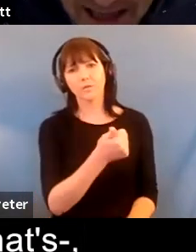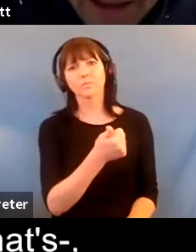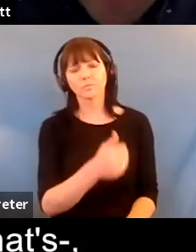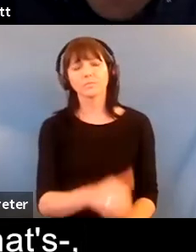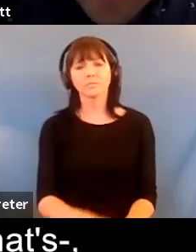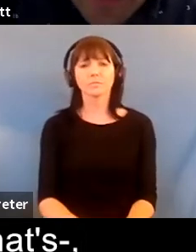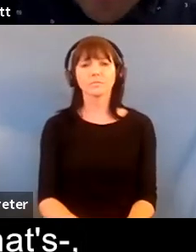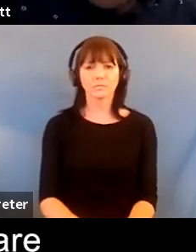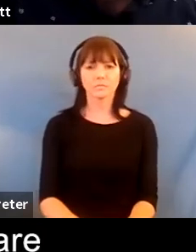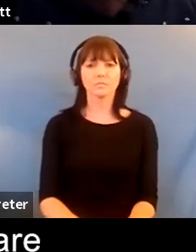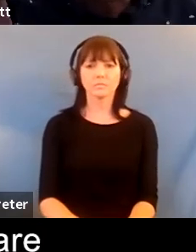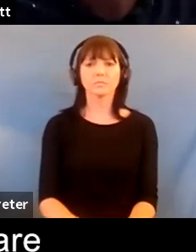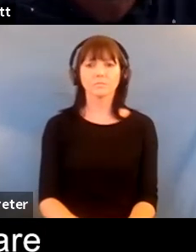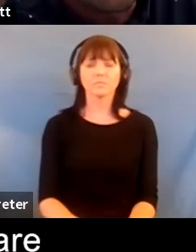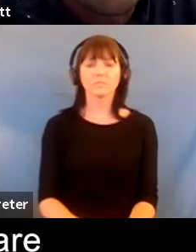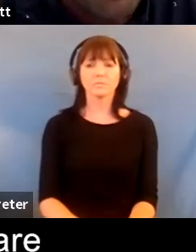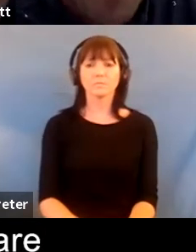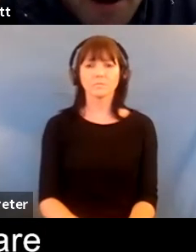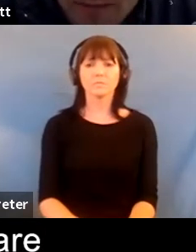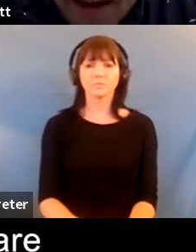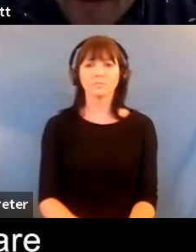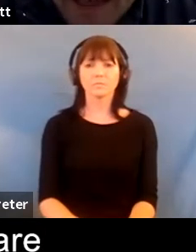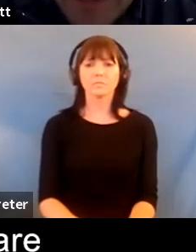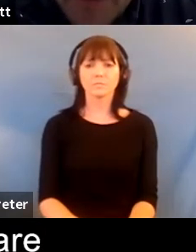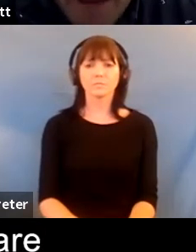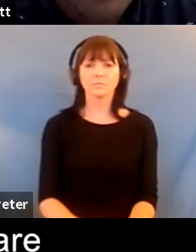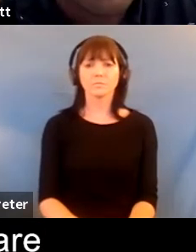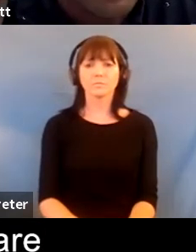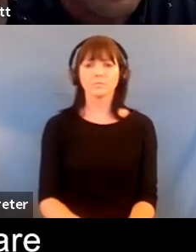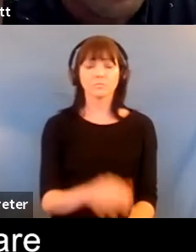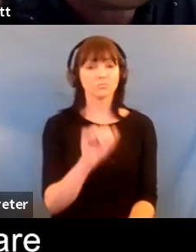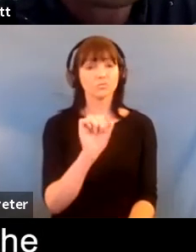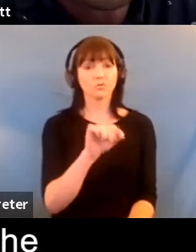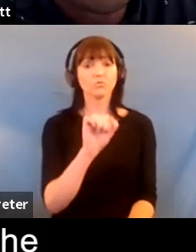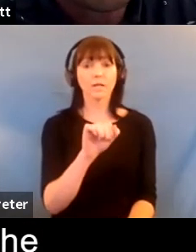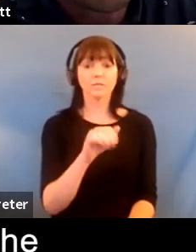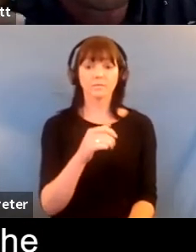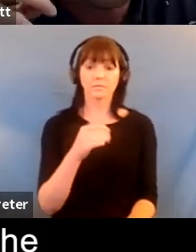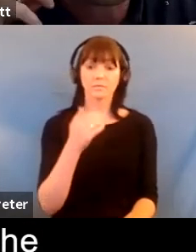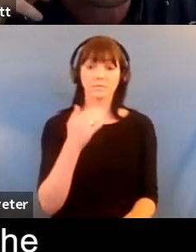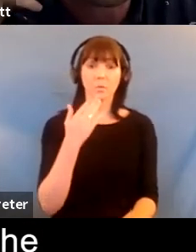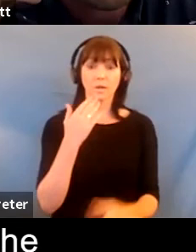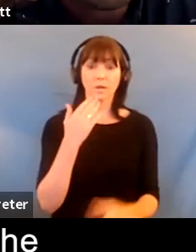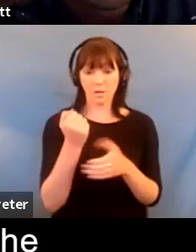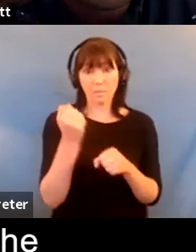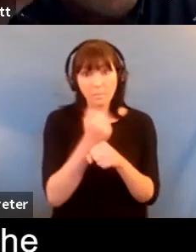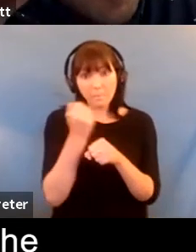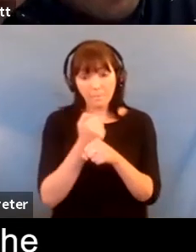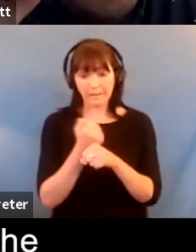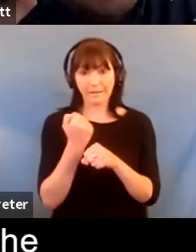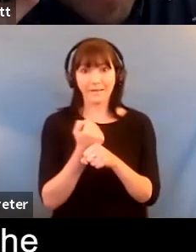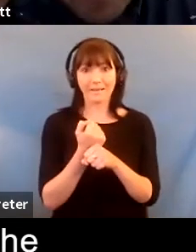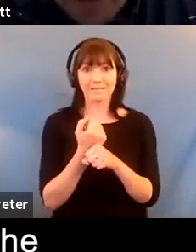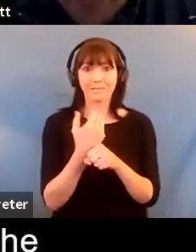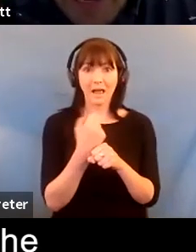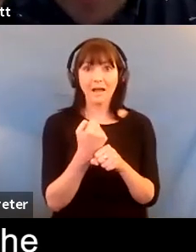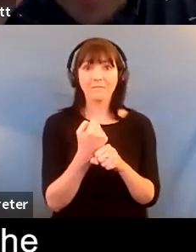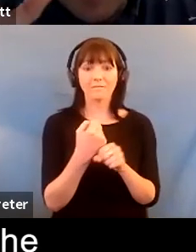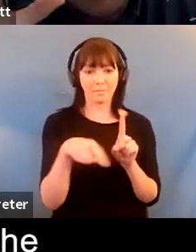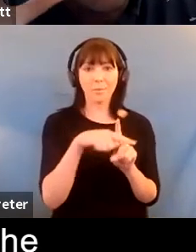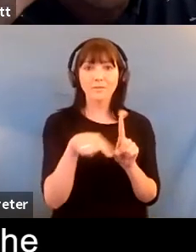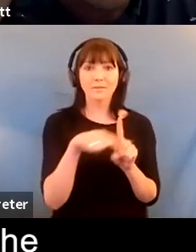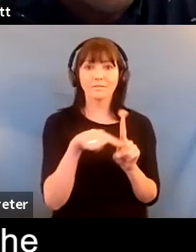acknowledge that that idea of you know that there are the benefits in the making and it's interesting you talk about sort of the benefits are perhaps